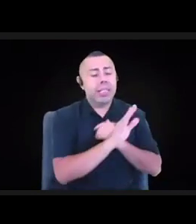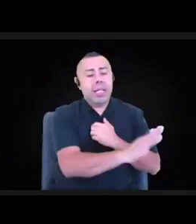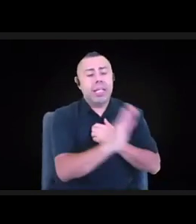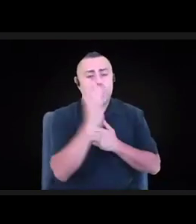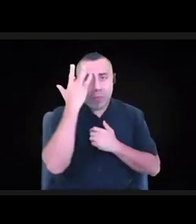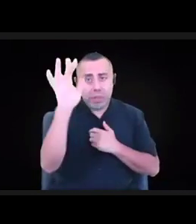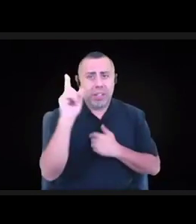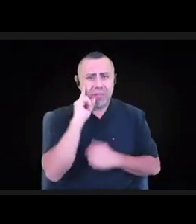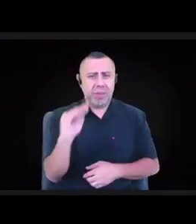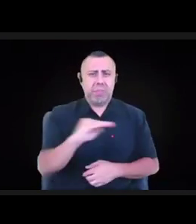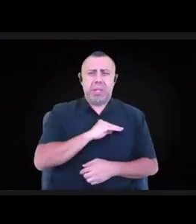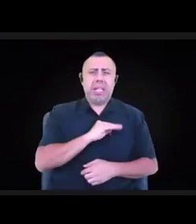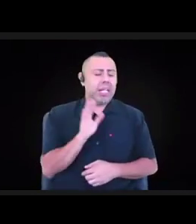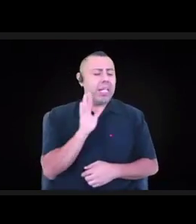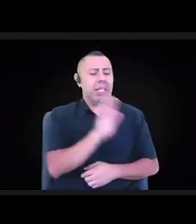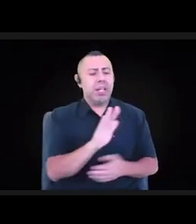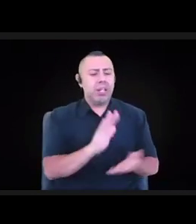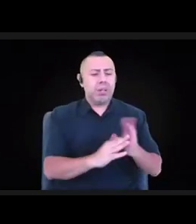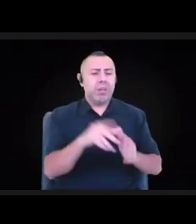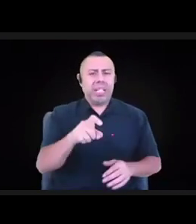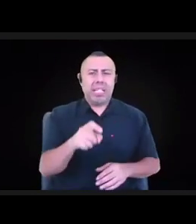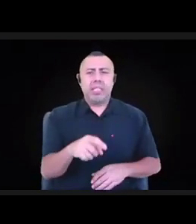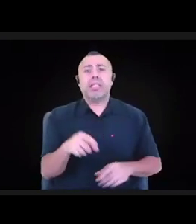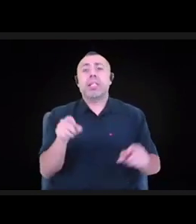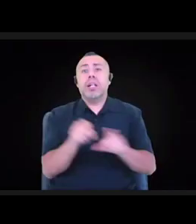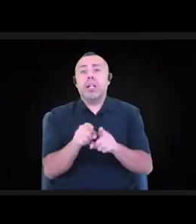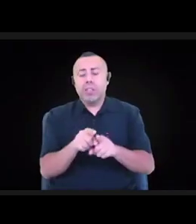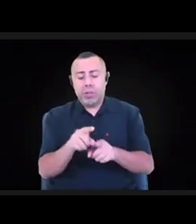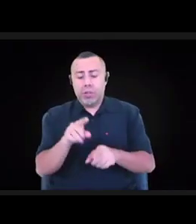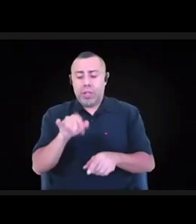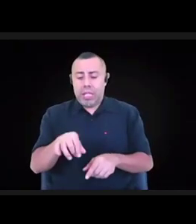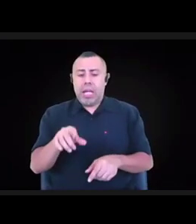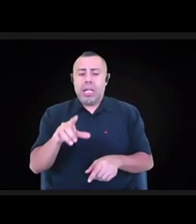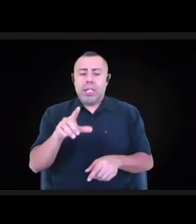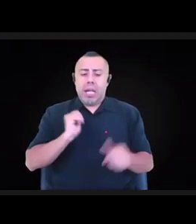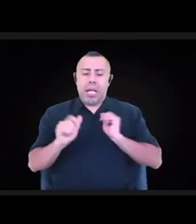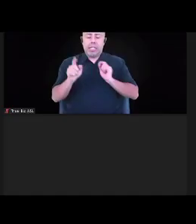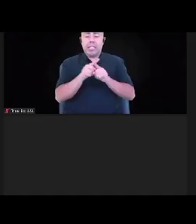and as a down payment for the community that we want to build going forward.